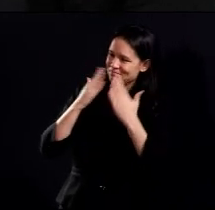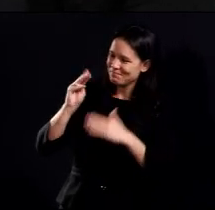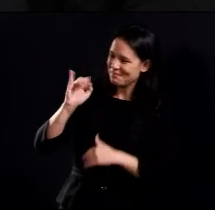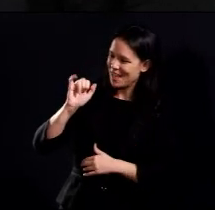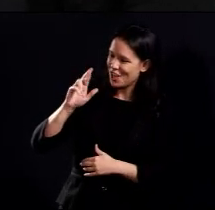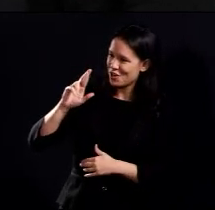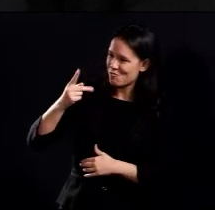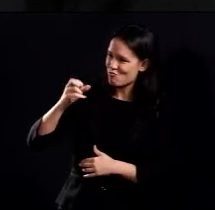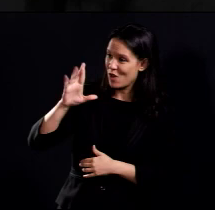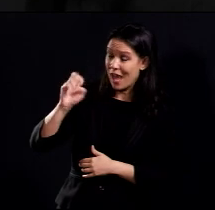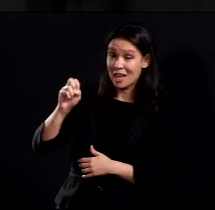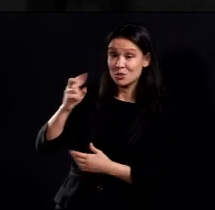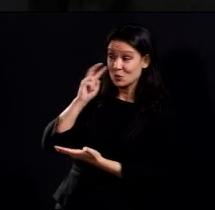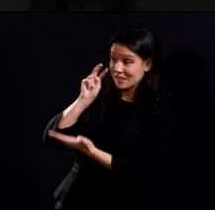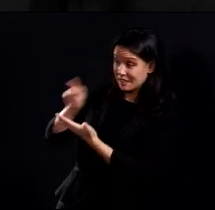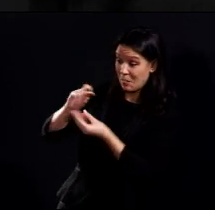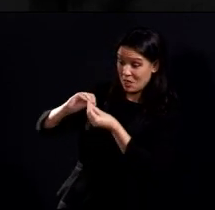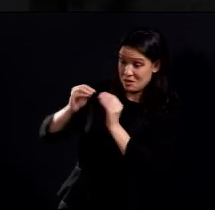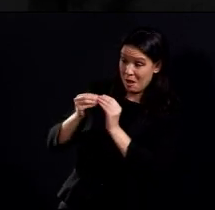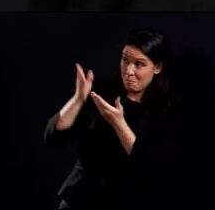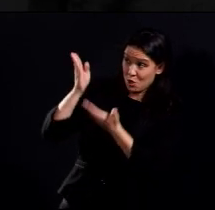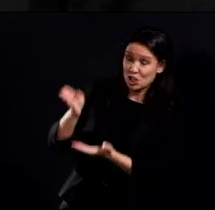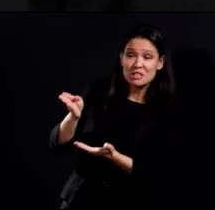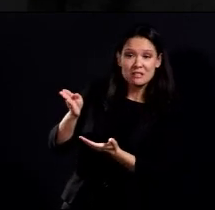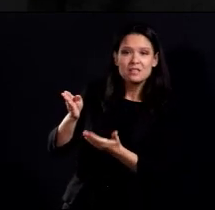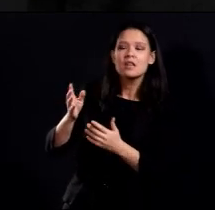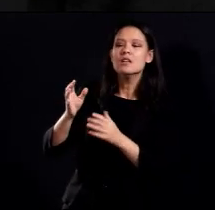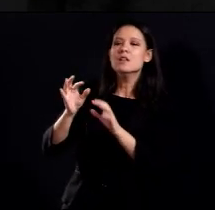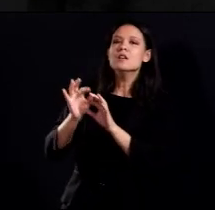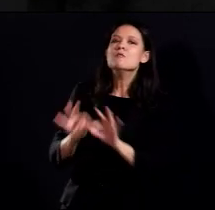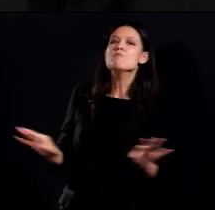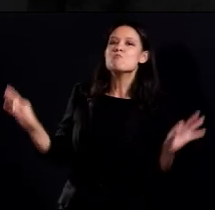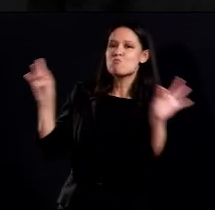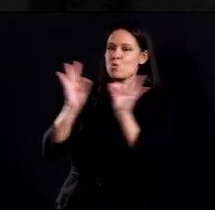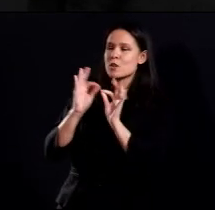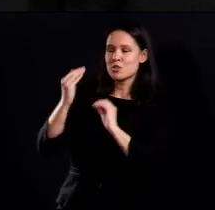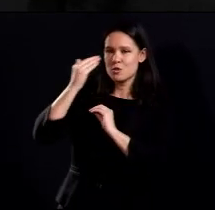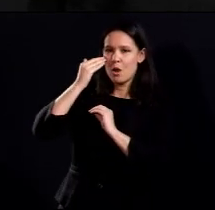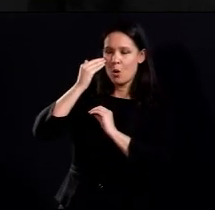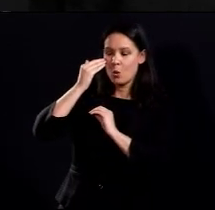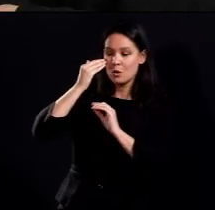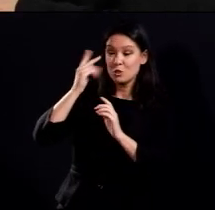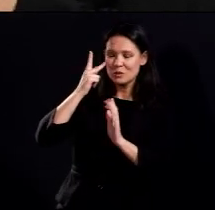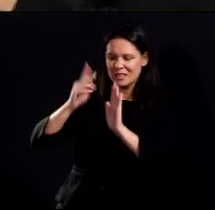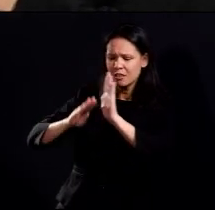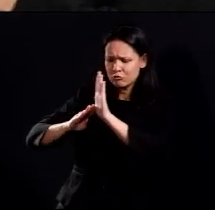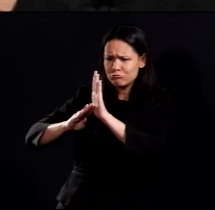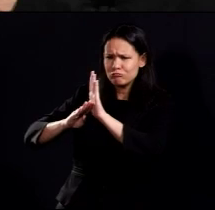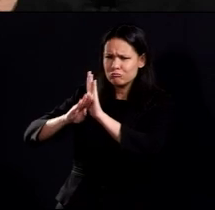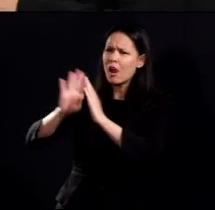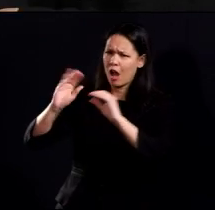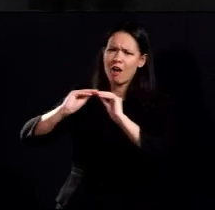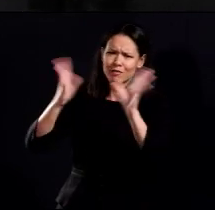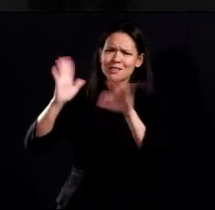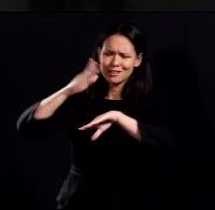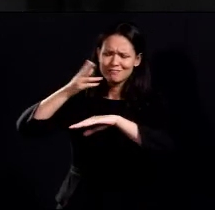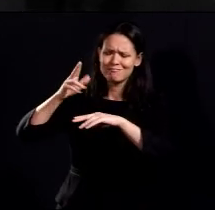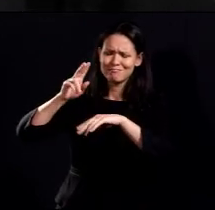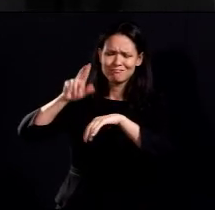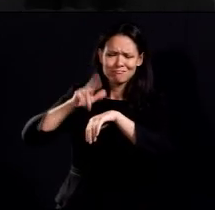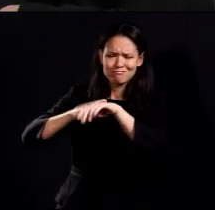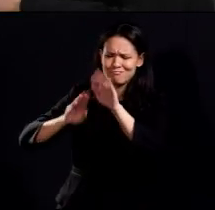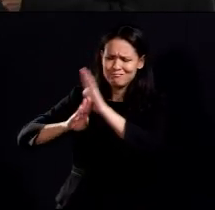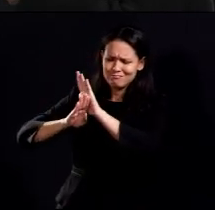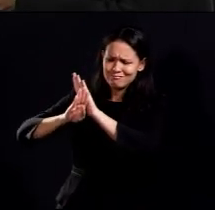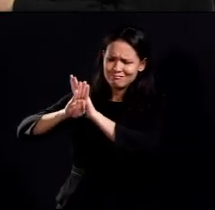numbers, and I think it's important for people to know that as we're looking at these numbers, of course we're seeing an increase, but these